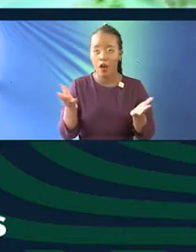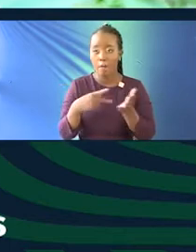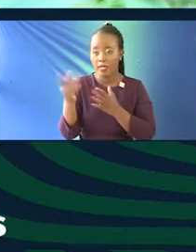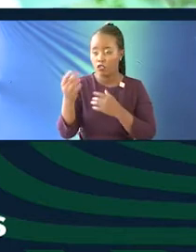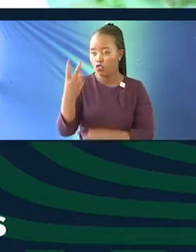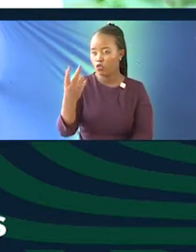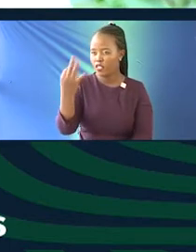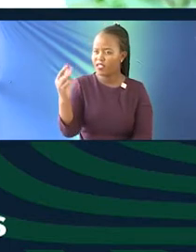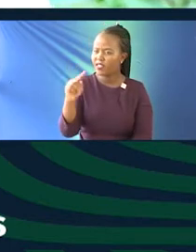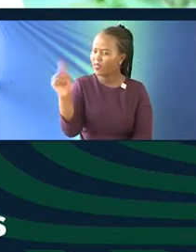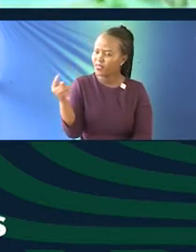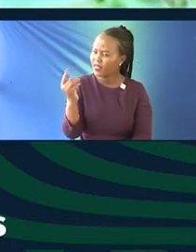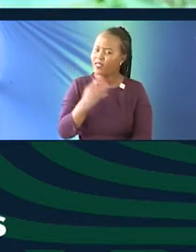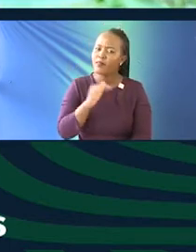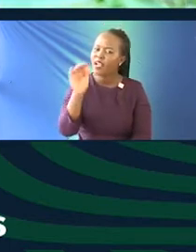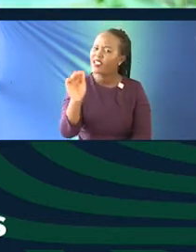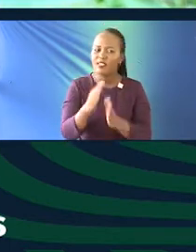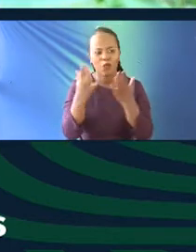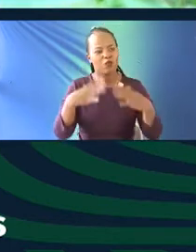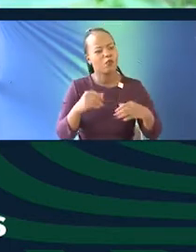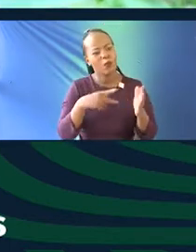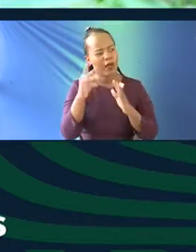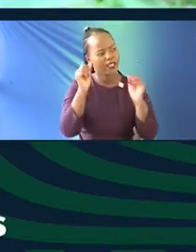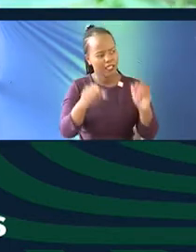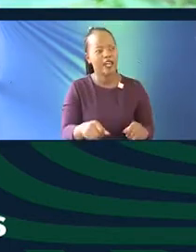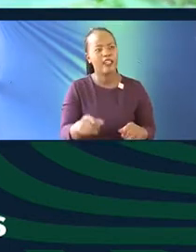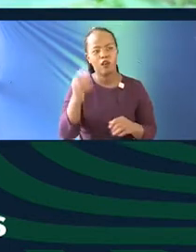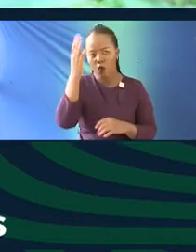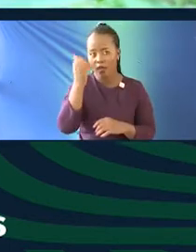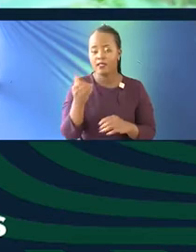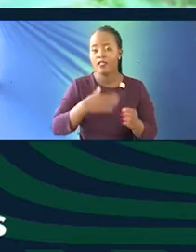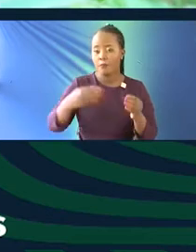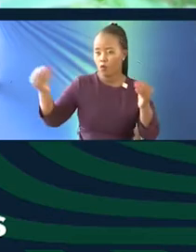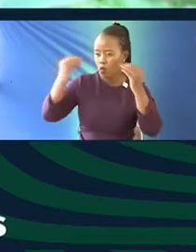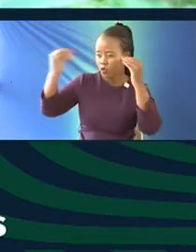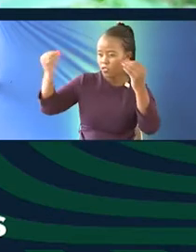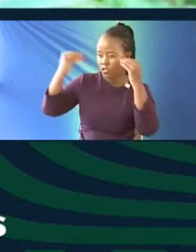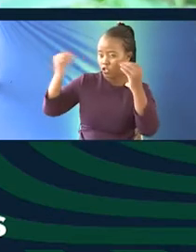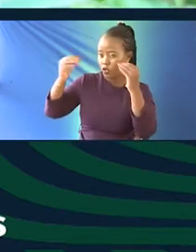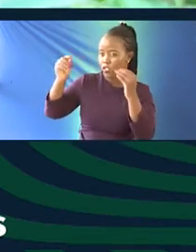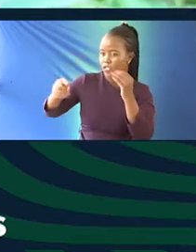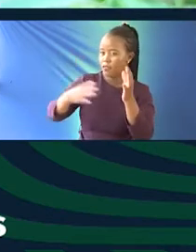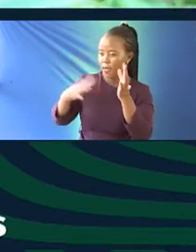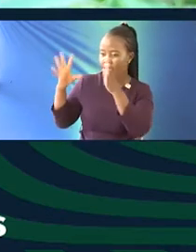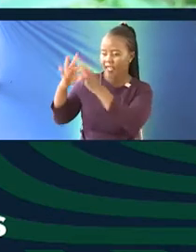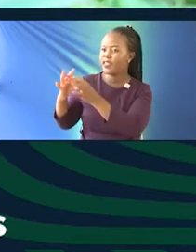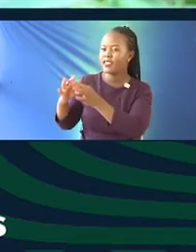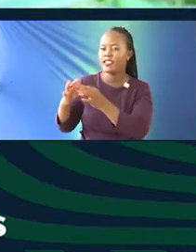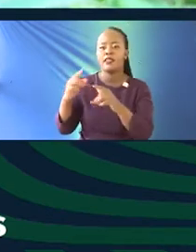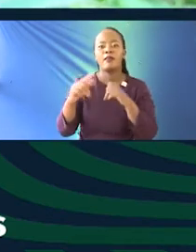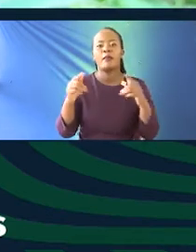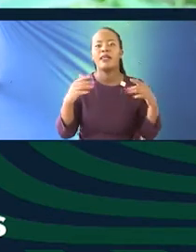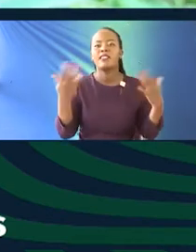dealer, I can't buy it because I was taught that this is my heritage. But how do you convince a 25